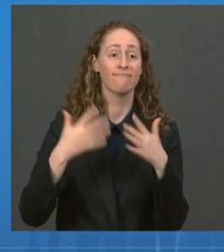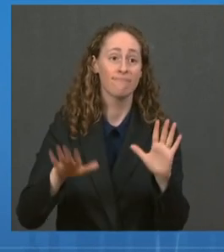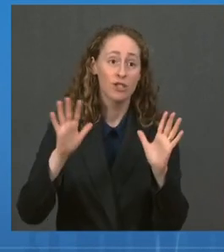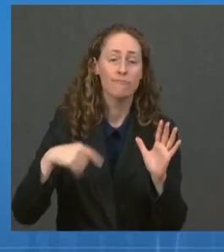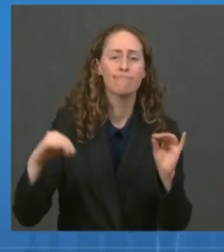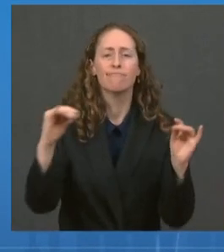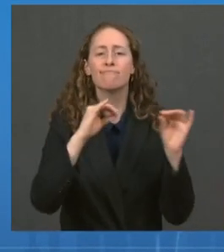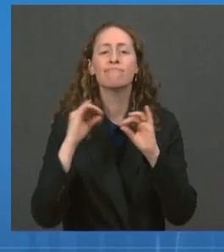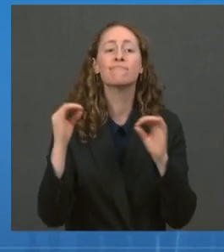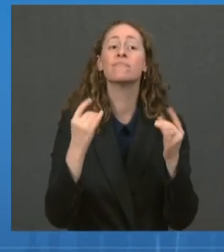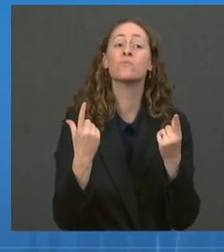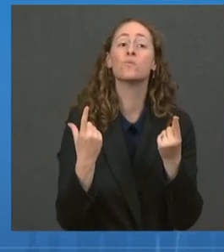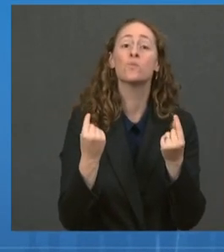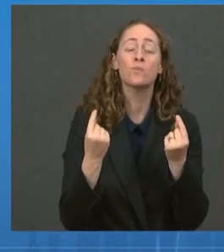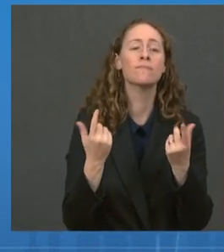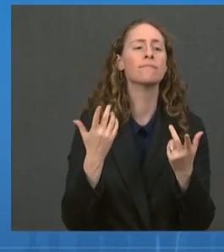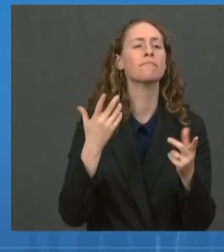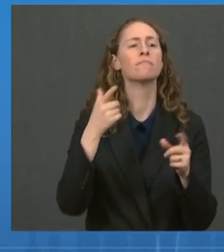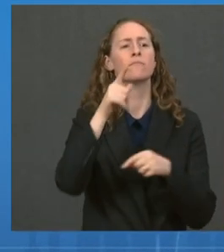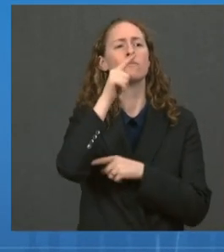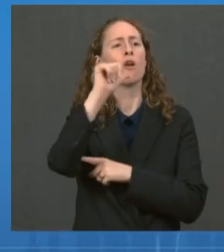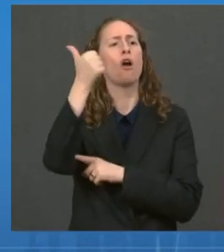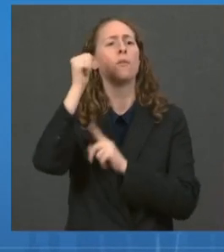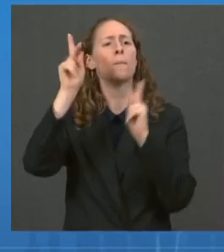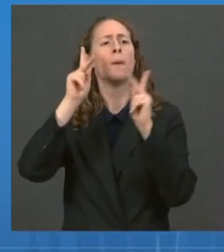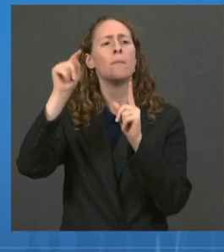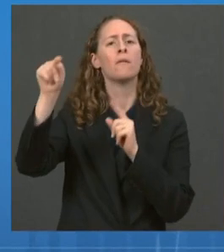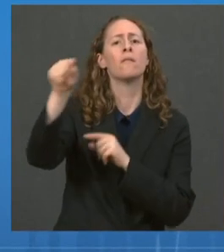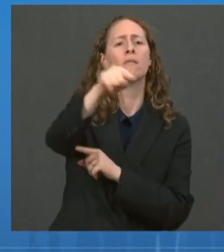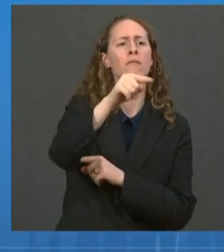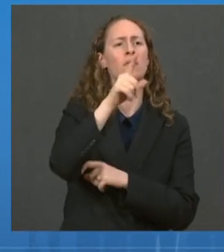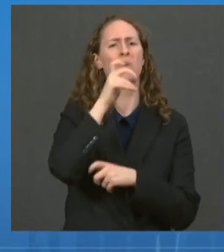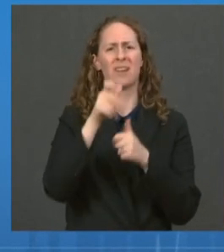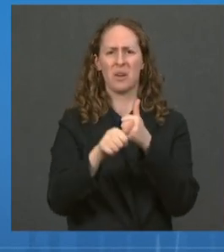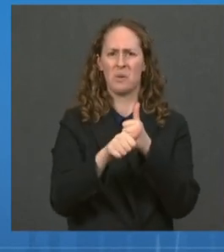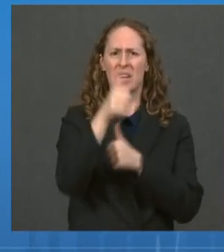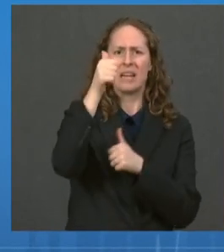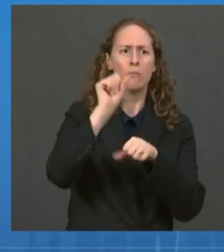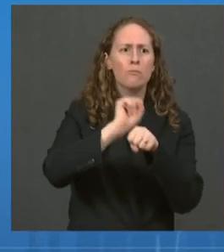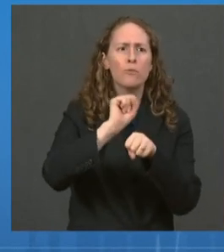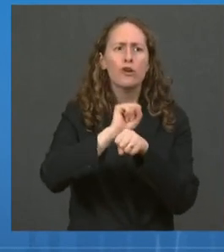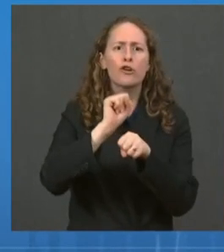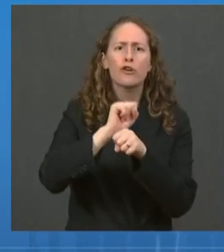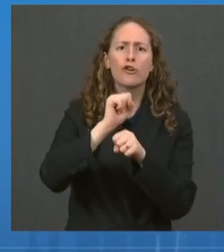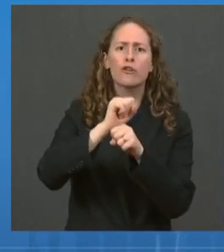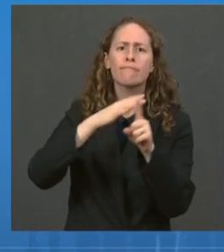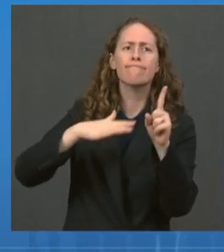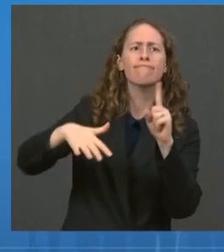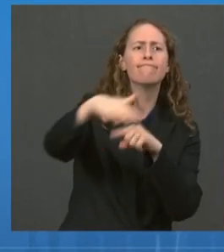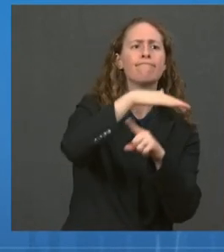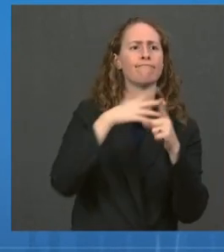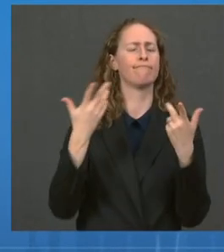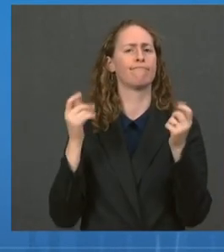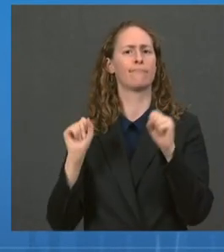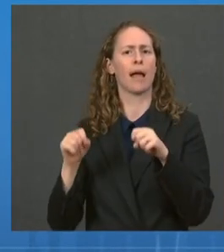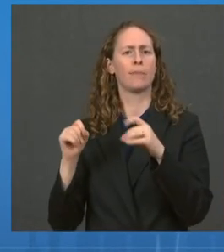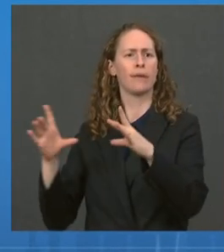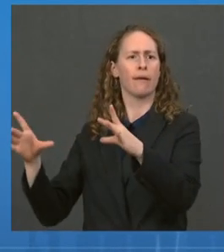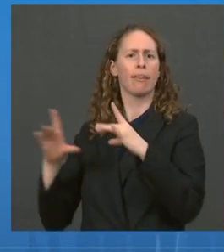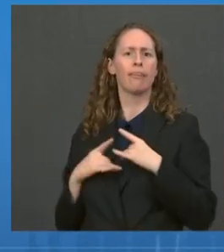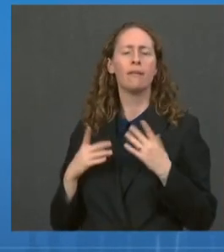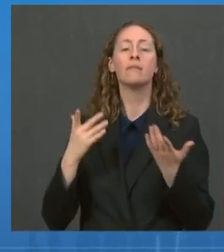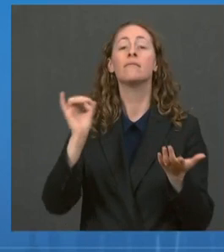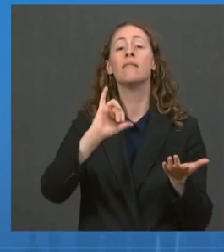at high risk of COVID because of occupational or institutional risk. People like healthcare workers, teachers, frontline